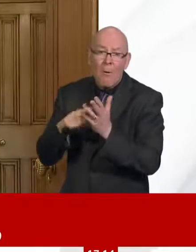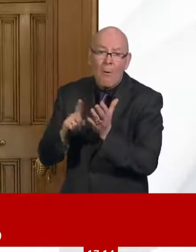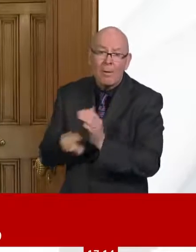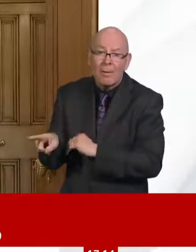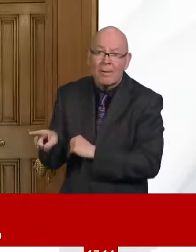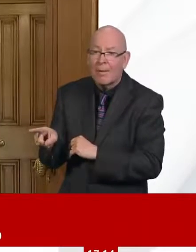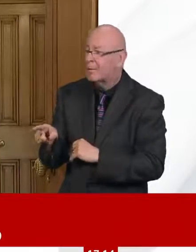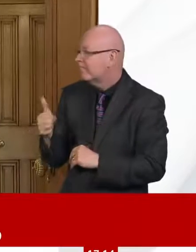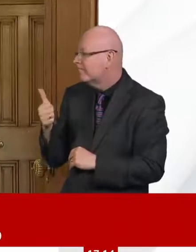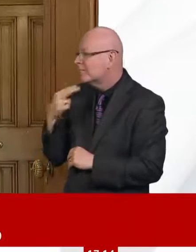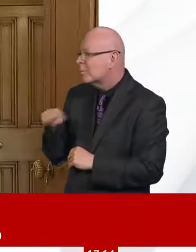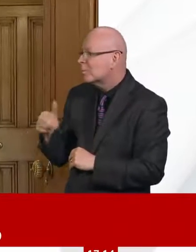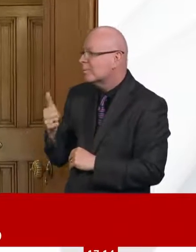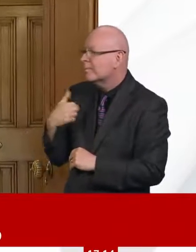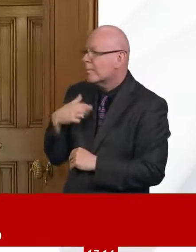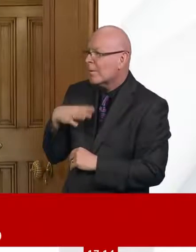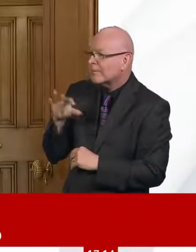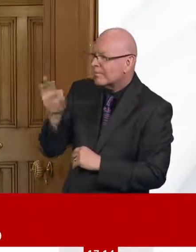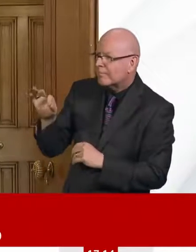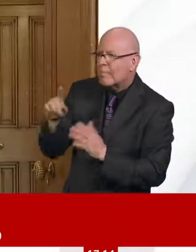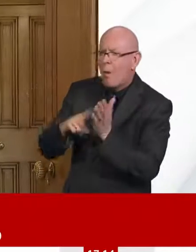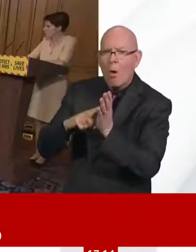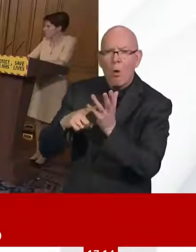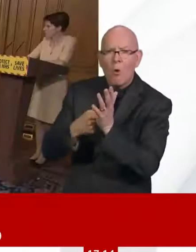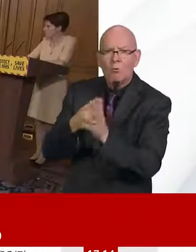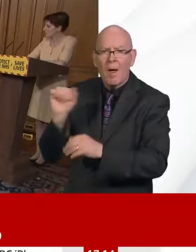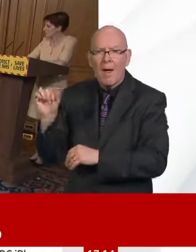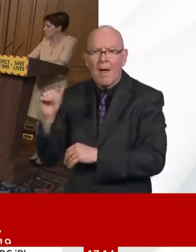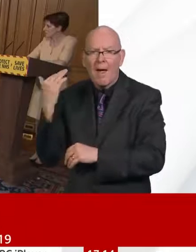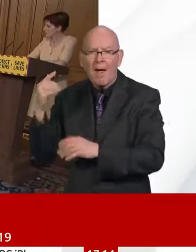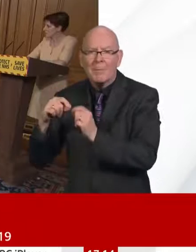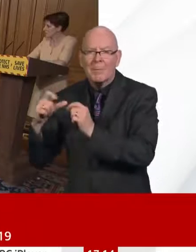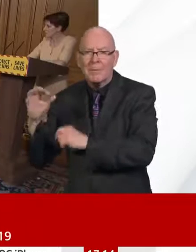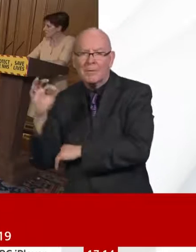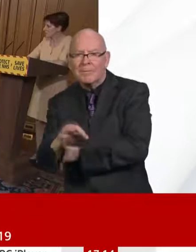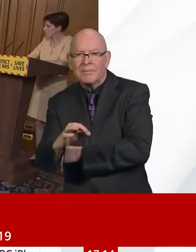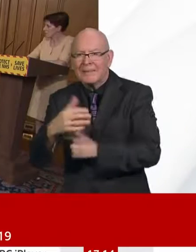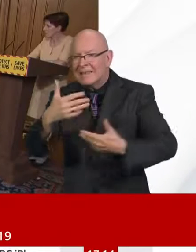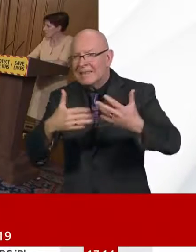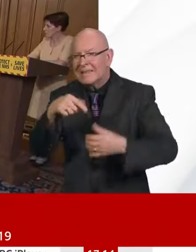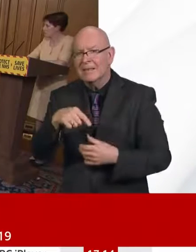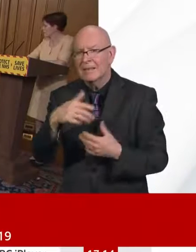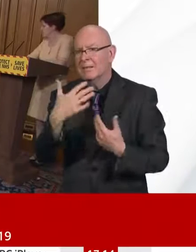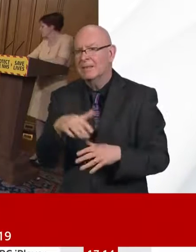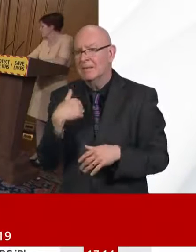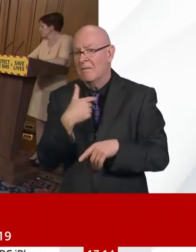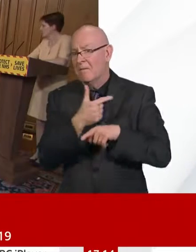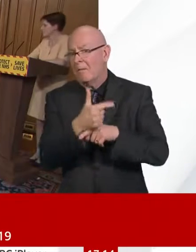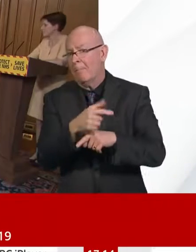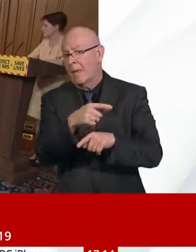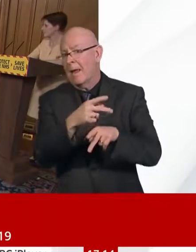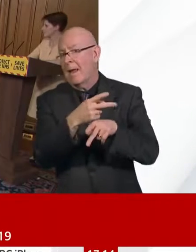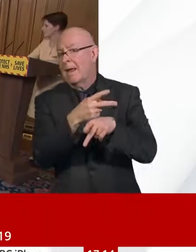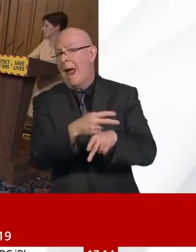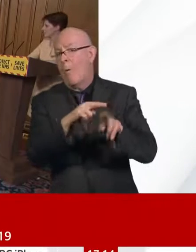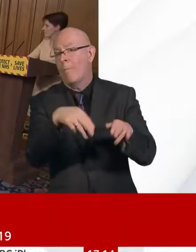be, wouldn't it just be more respectful to include those deaths in your own statistics? Well, look, Paul, before Yvonne talks about